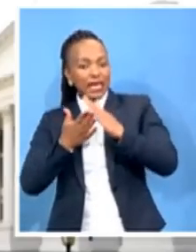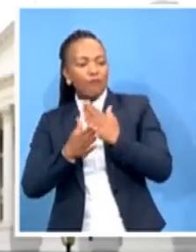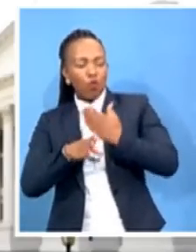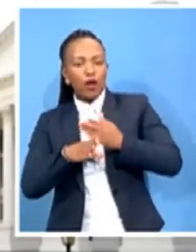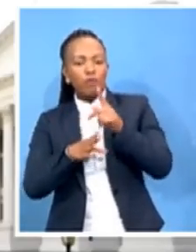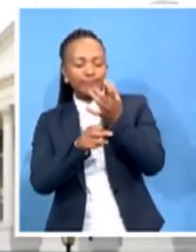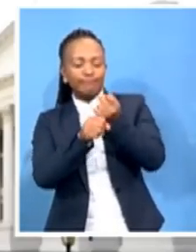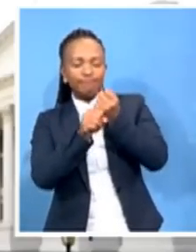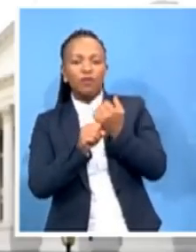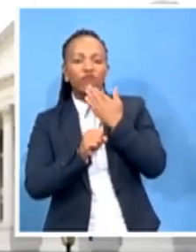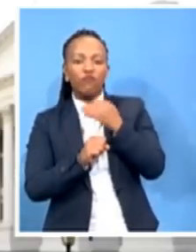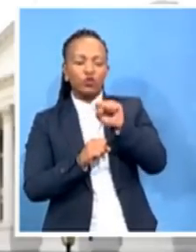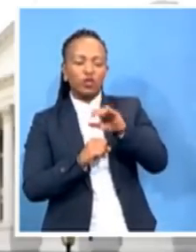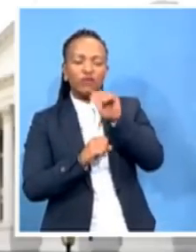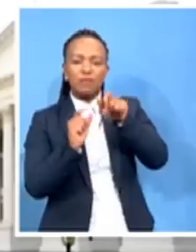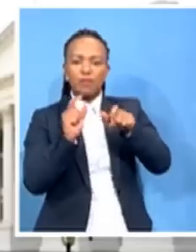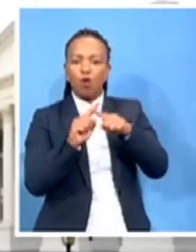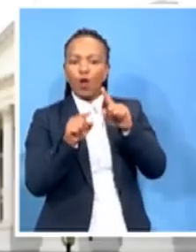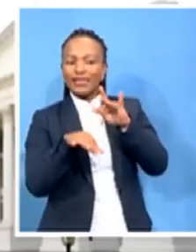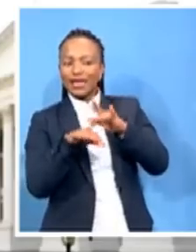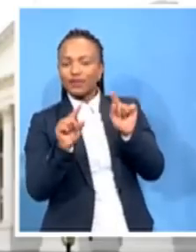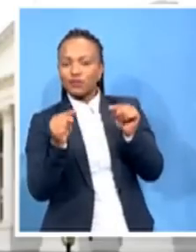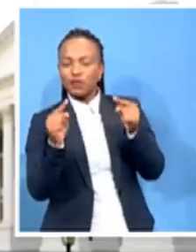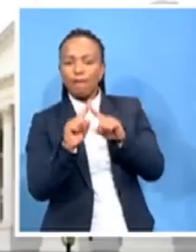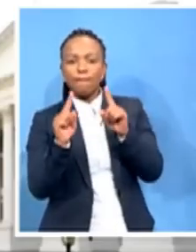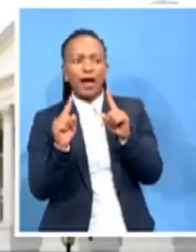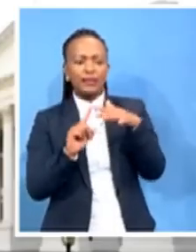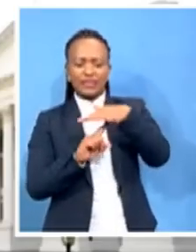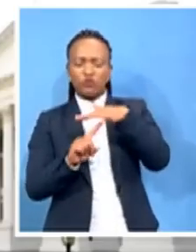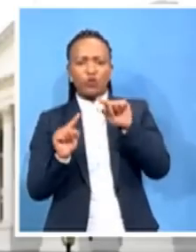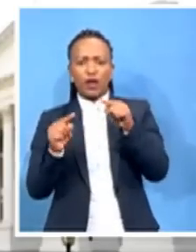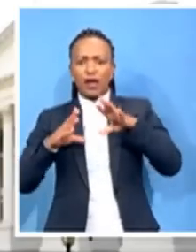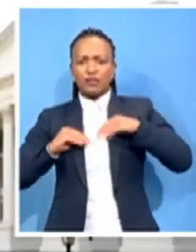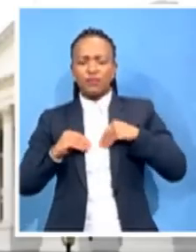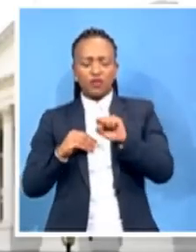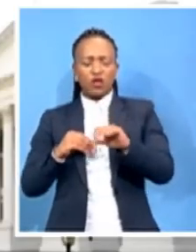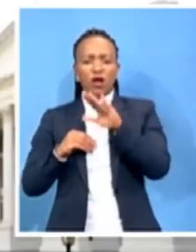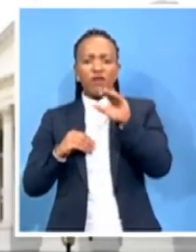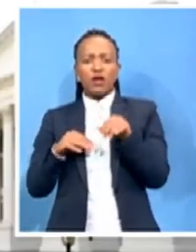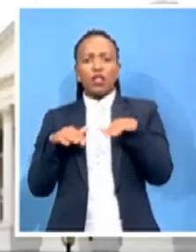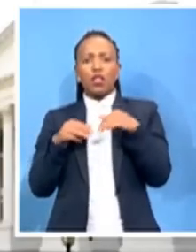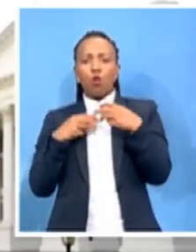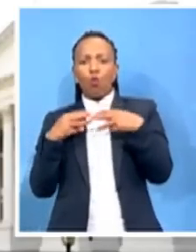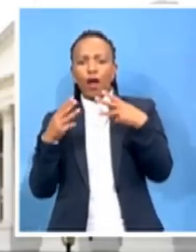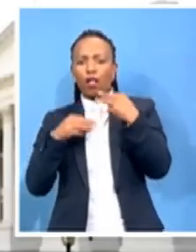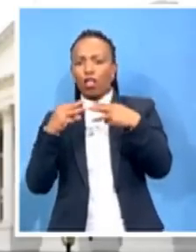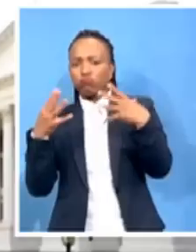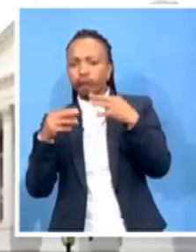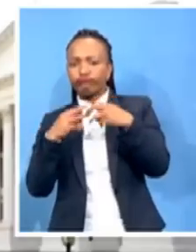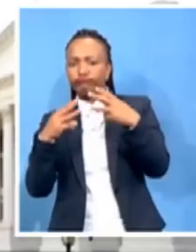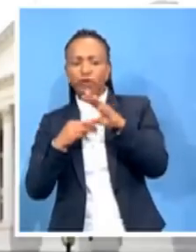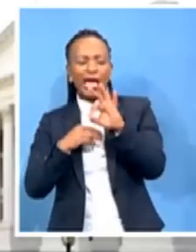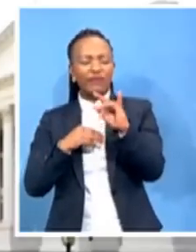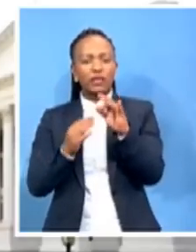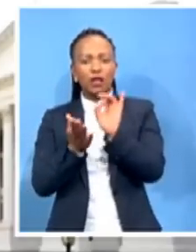But you can't allow a situation where South Africans are getting unemployed every day. And this truck owners, they